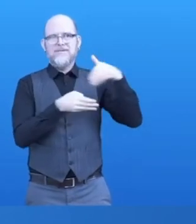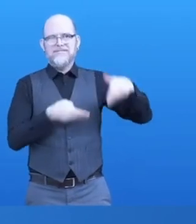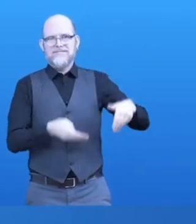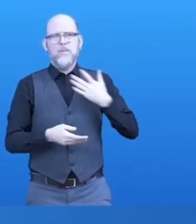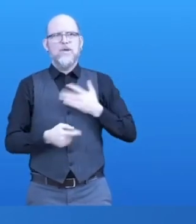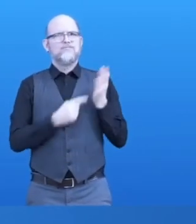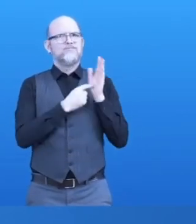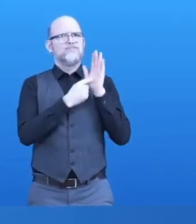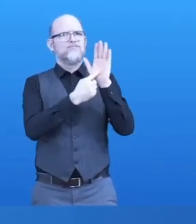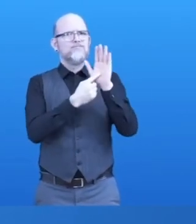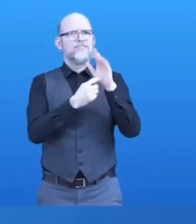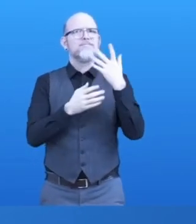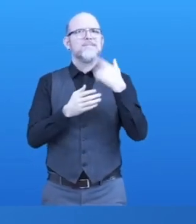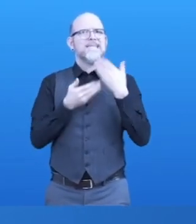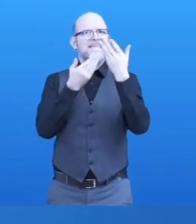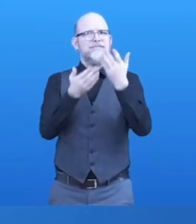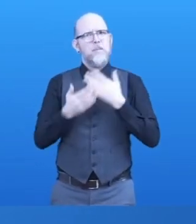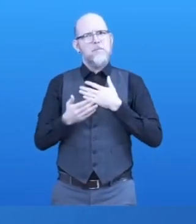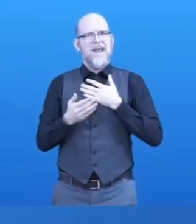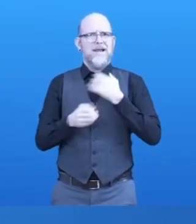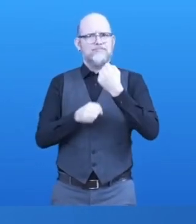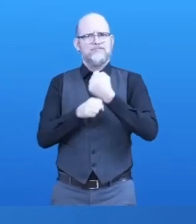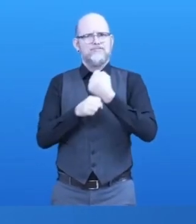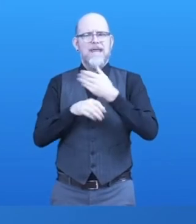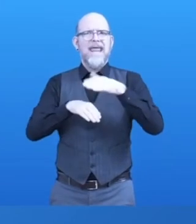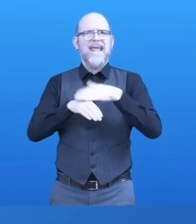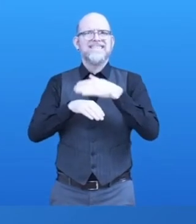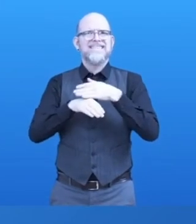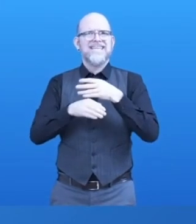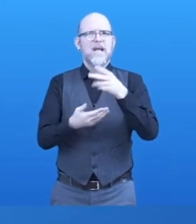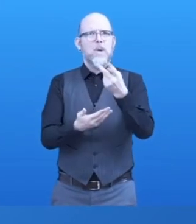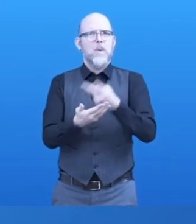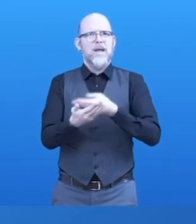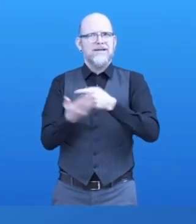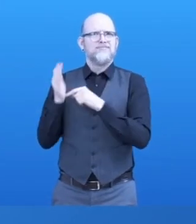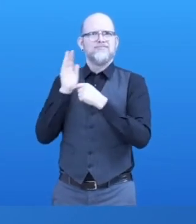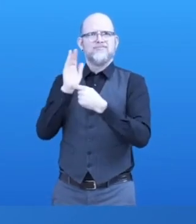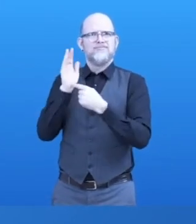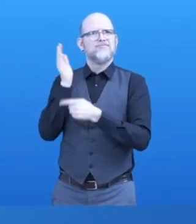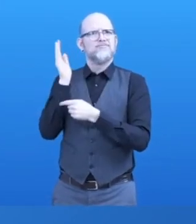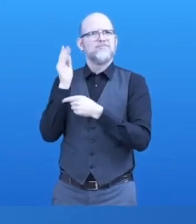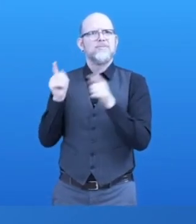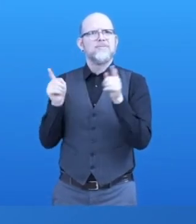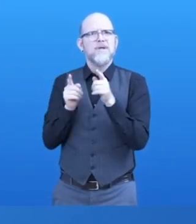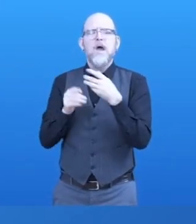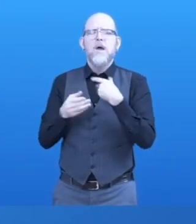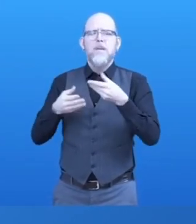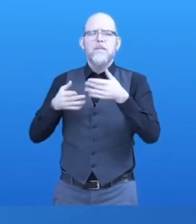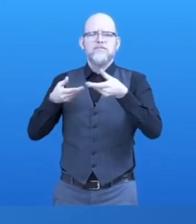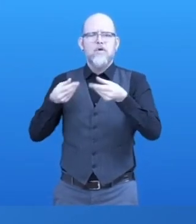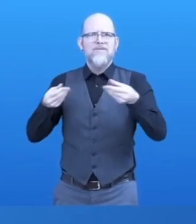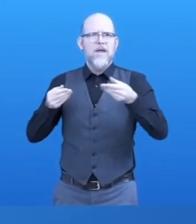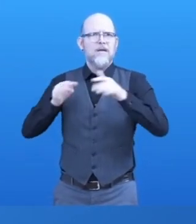Reading, which is a software for people with cognitive disabilities. Easy Reading was an EU-funded